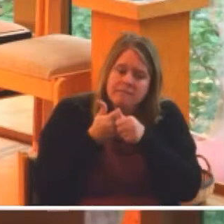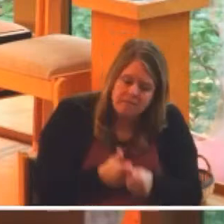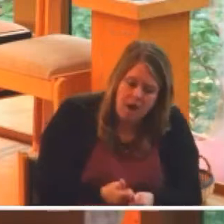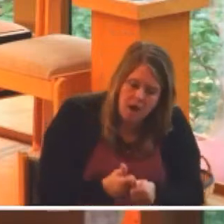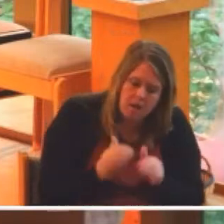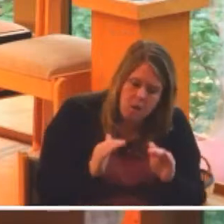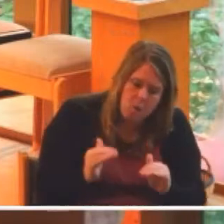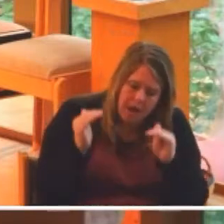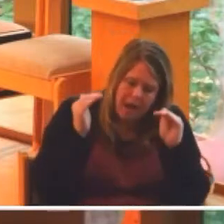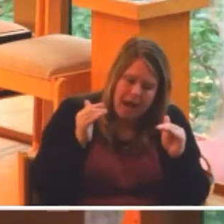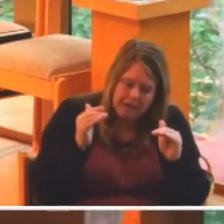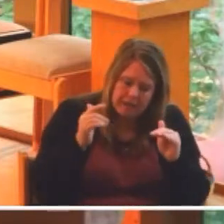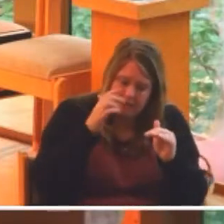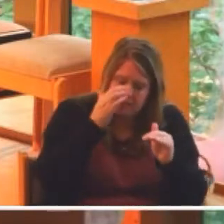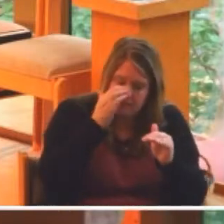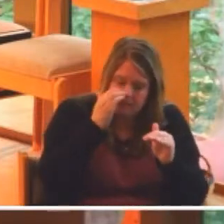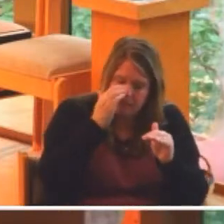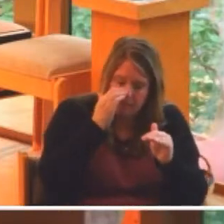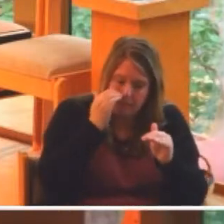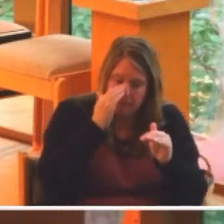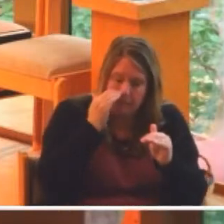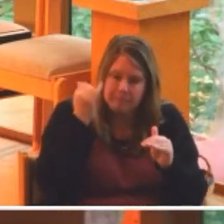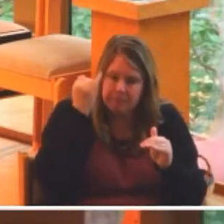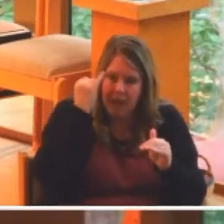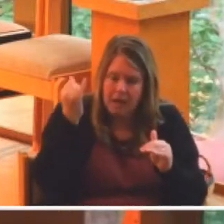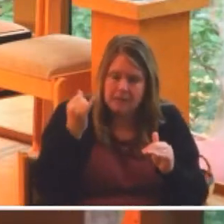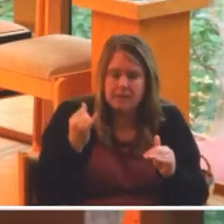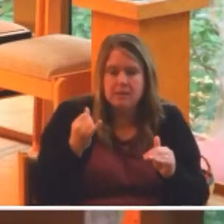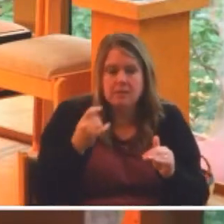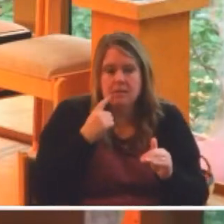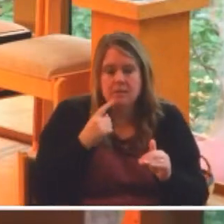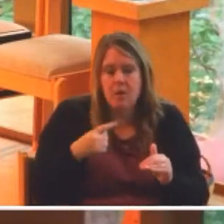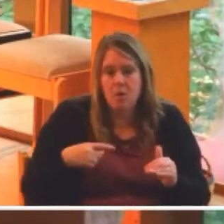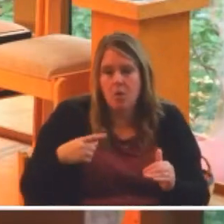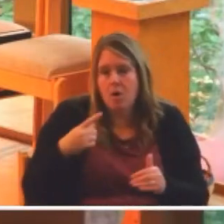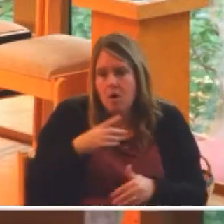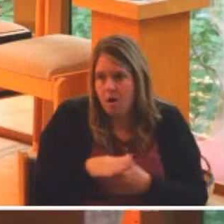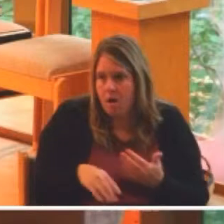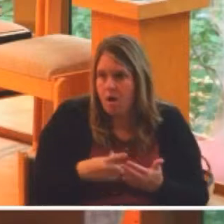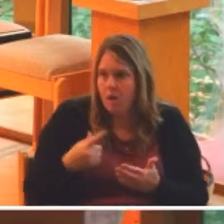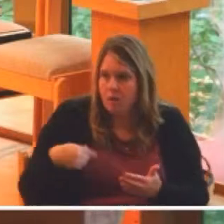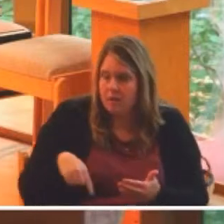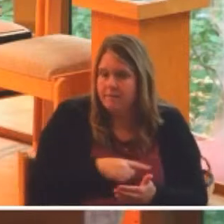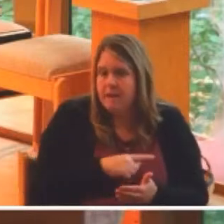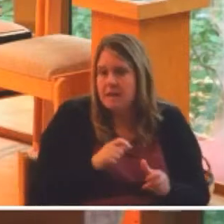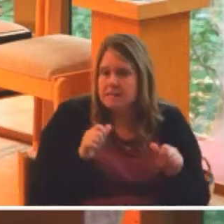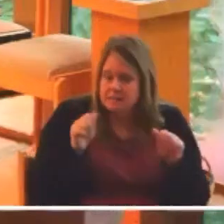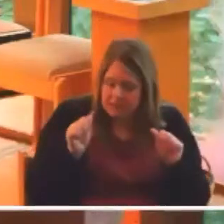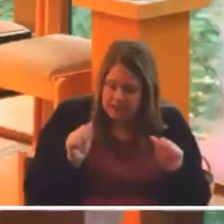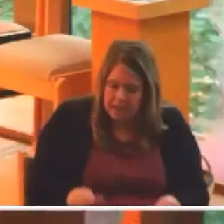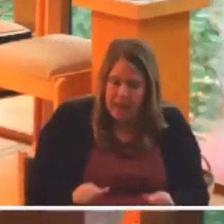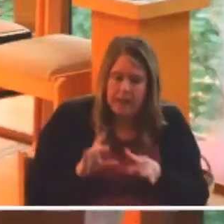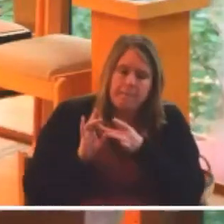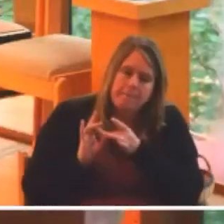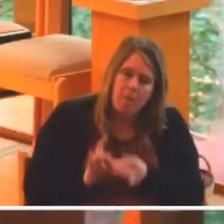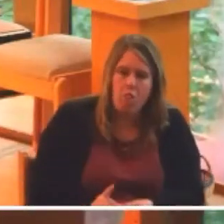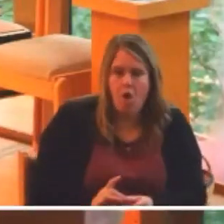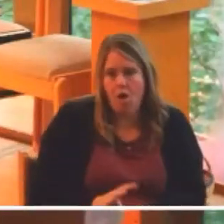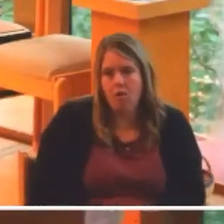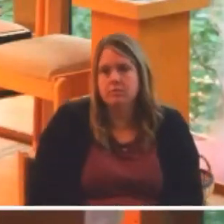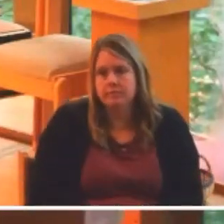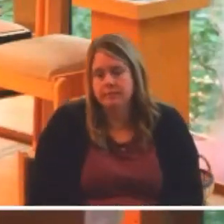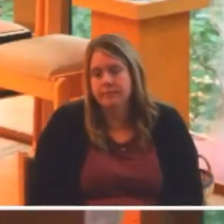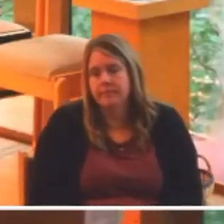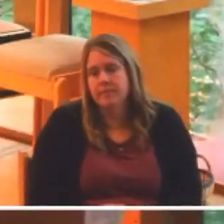country every single one of us can belong. That all of us be given, as